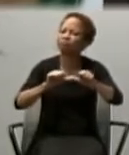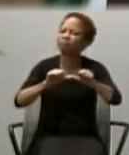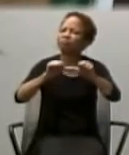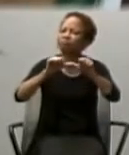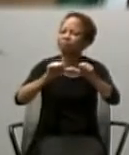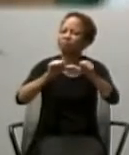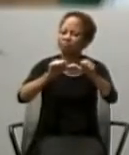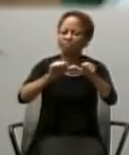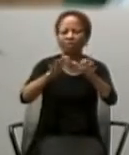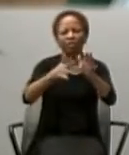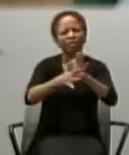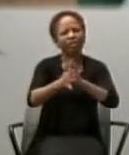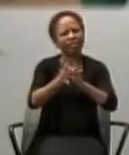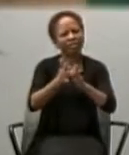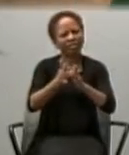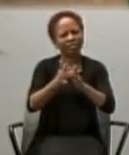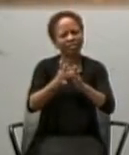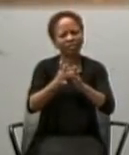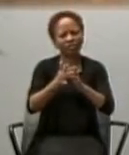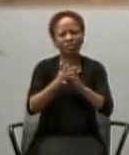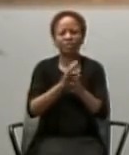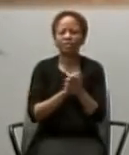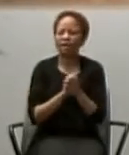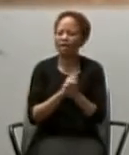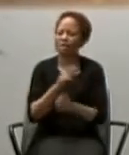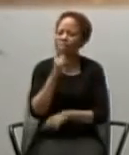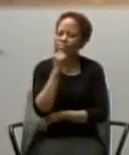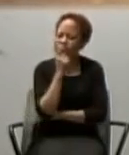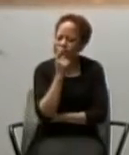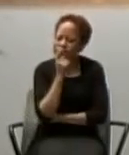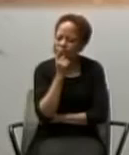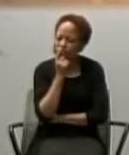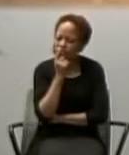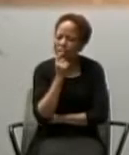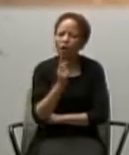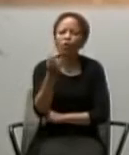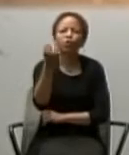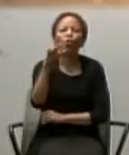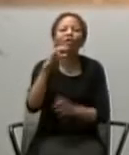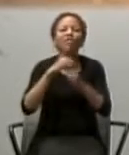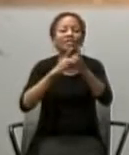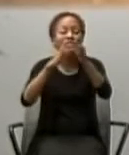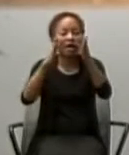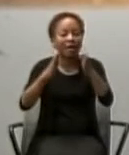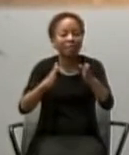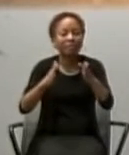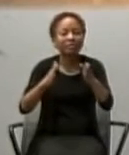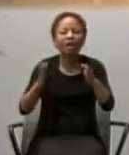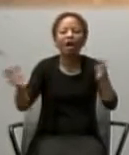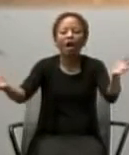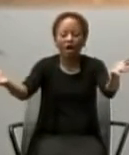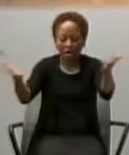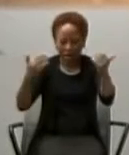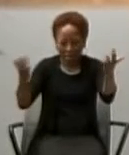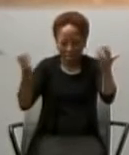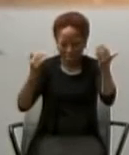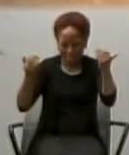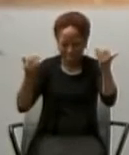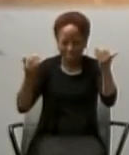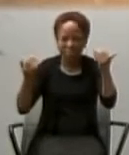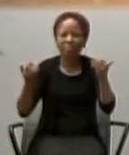to do this, he sends his 12 disciples or his 12 apostles